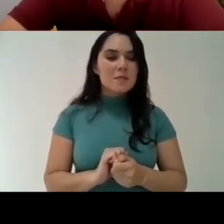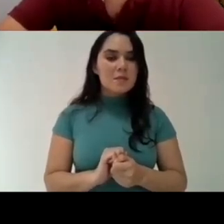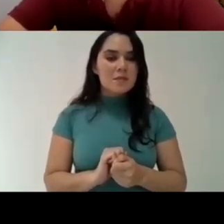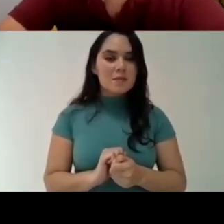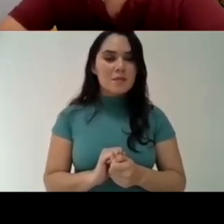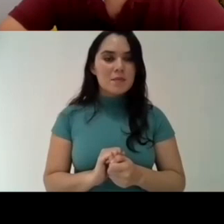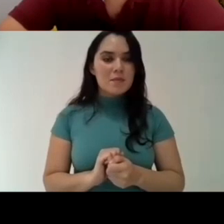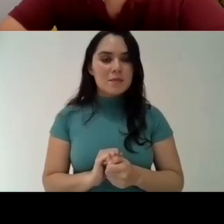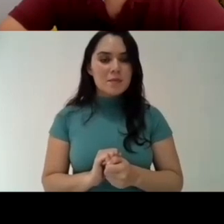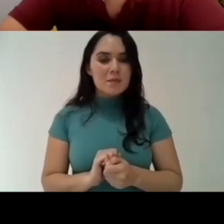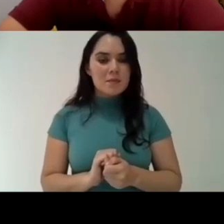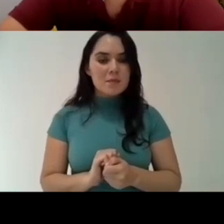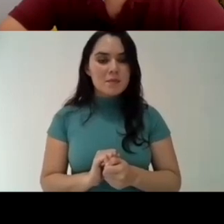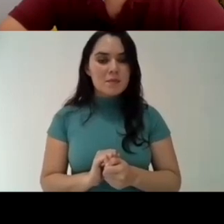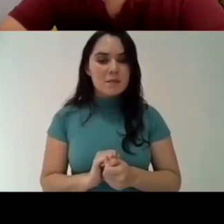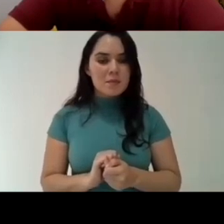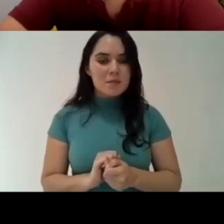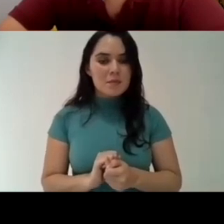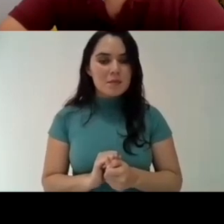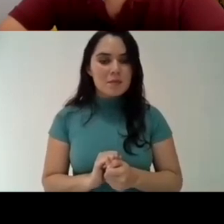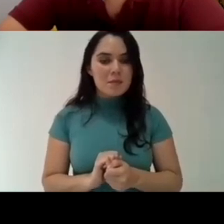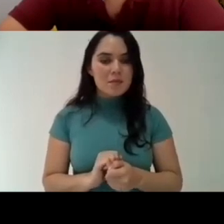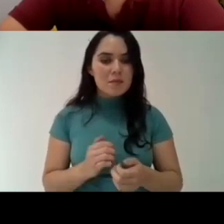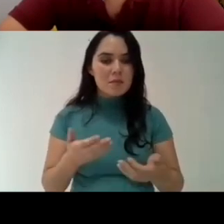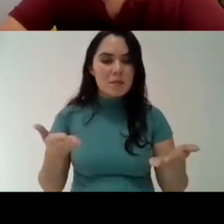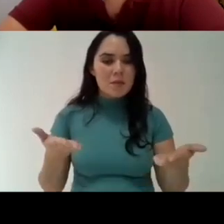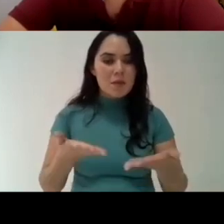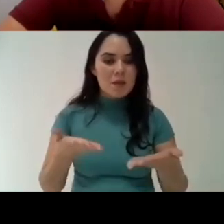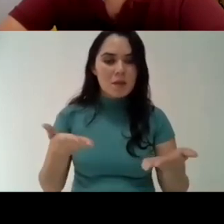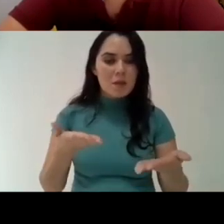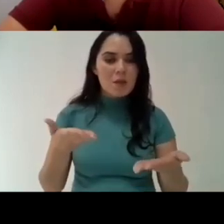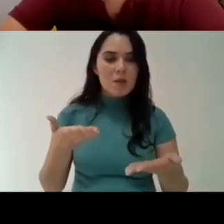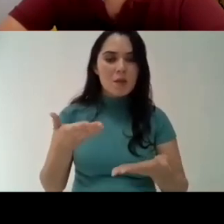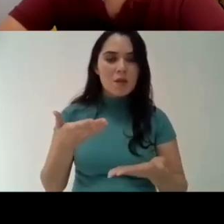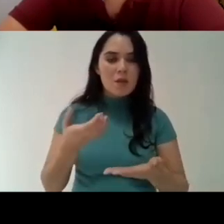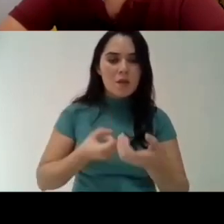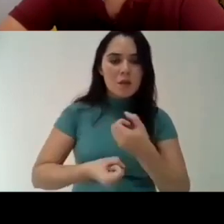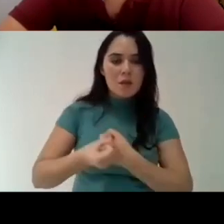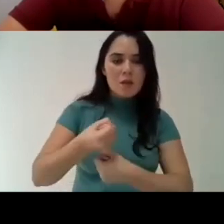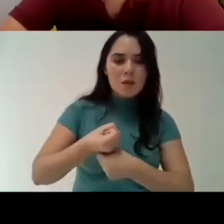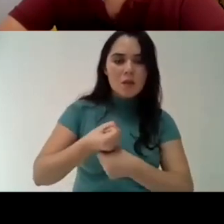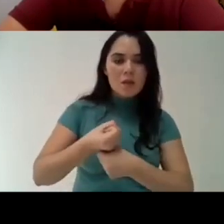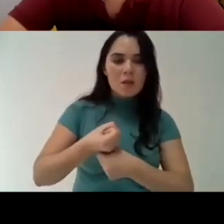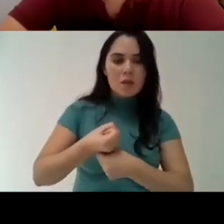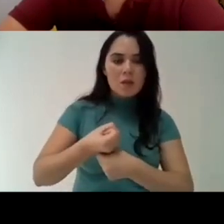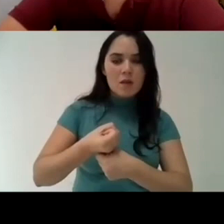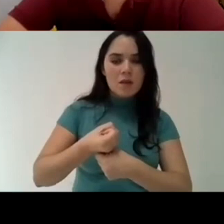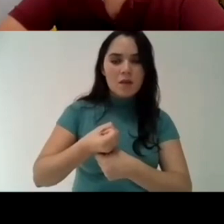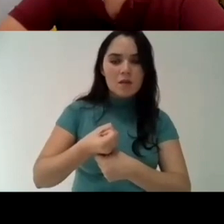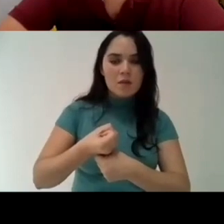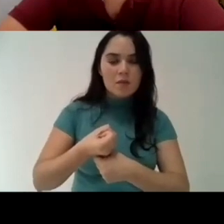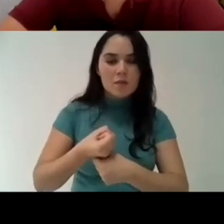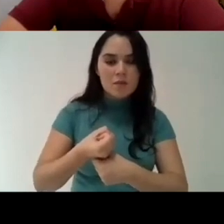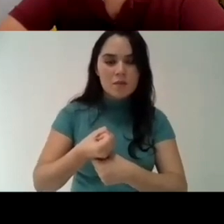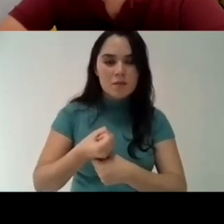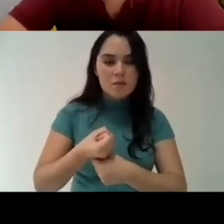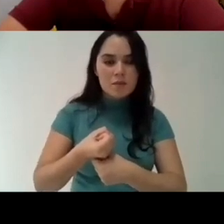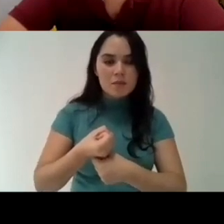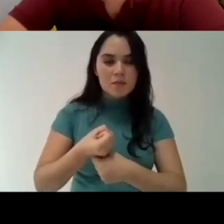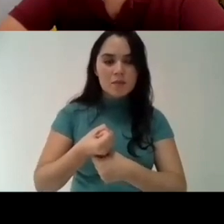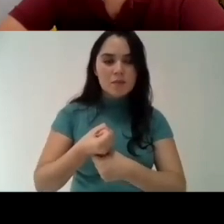system to produce science and technology and at the moment in Brazil we are suffering a dismantlement of